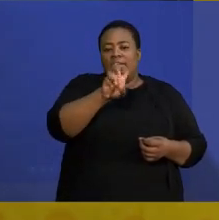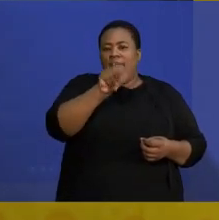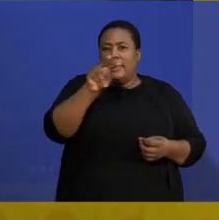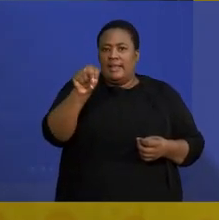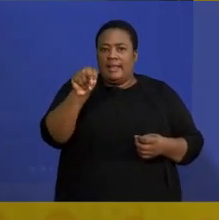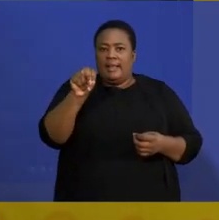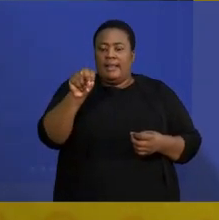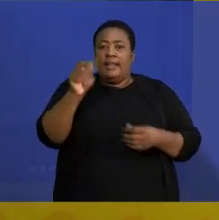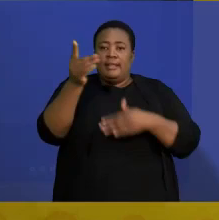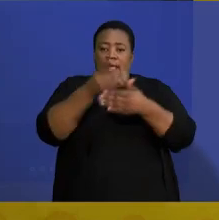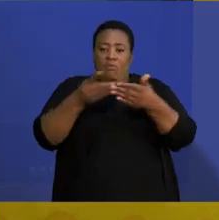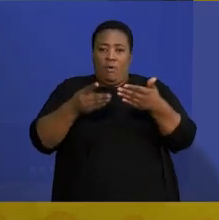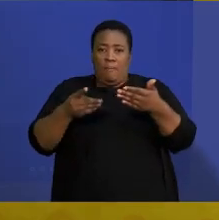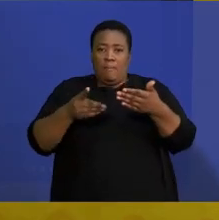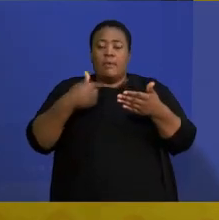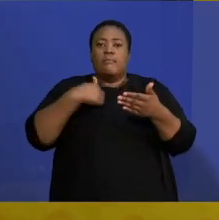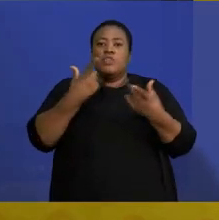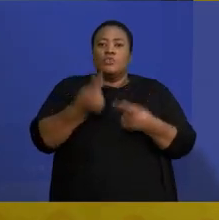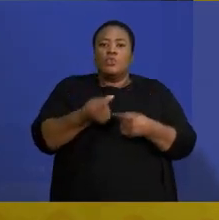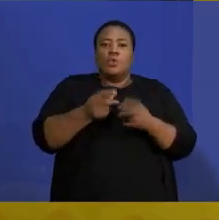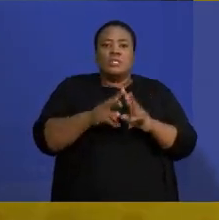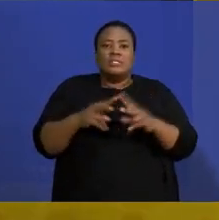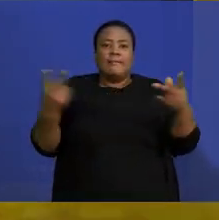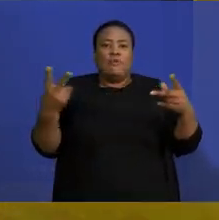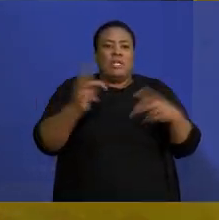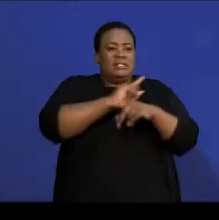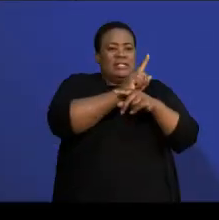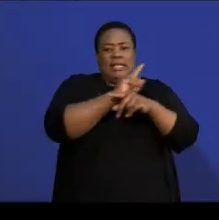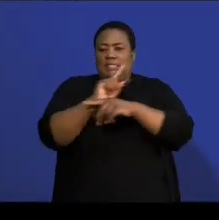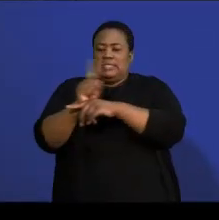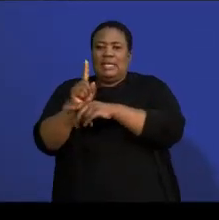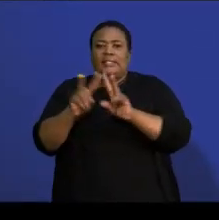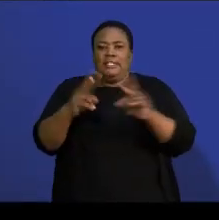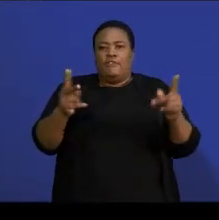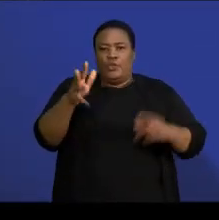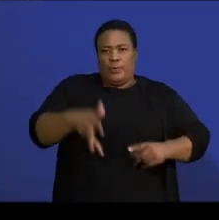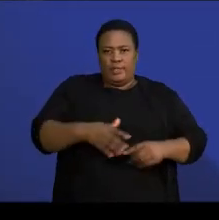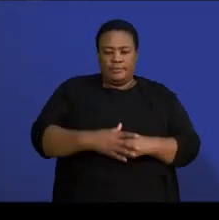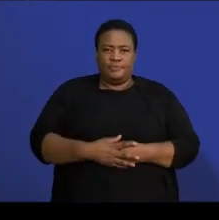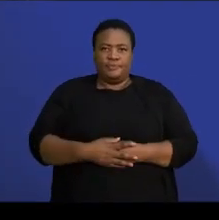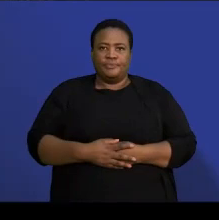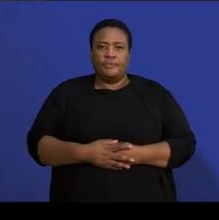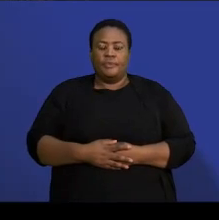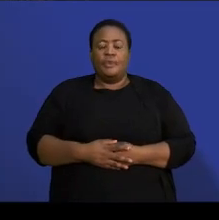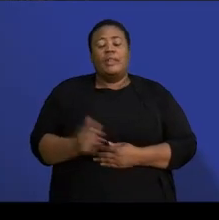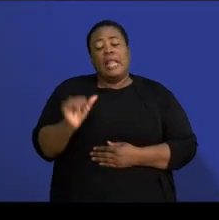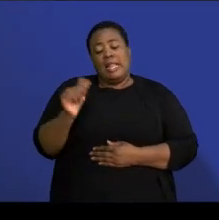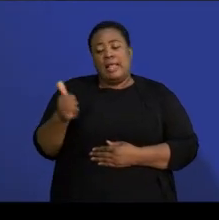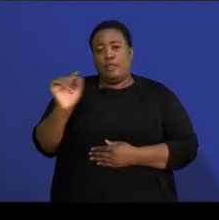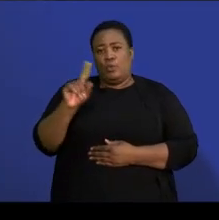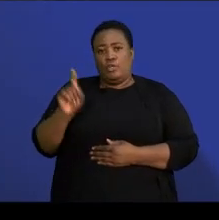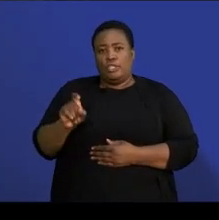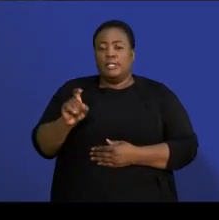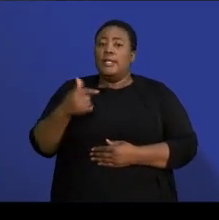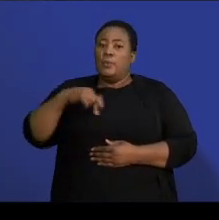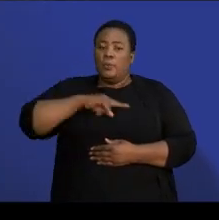the events are mutually exclusive from one another. And then, the other question that we just need to